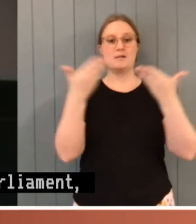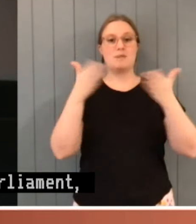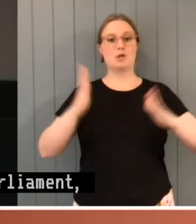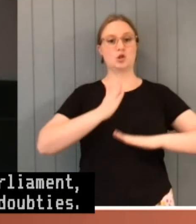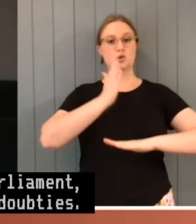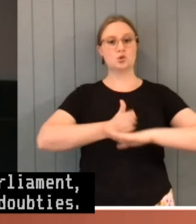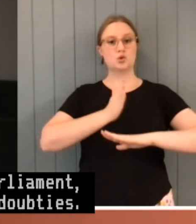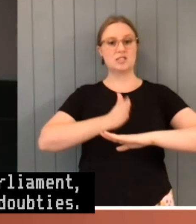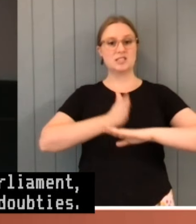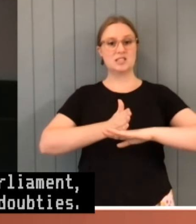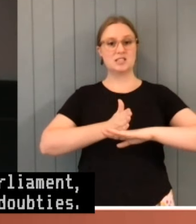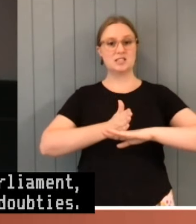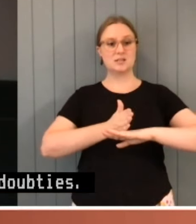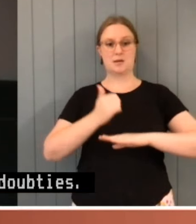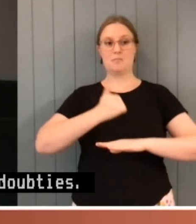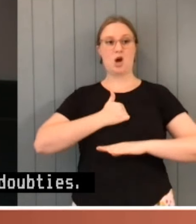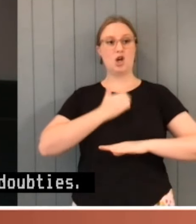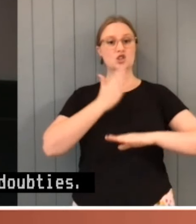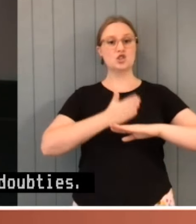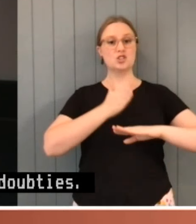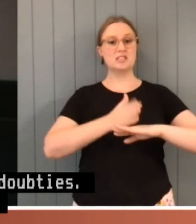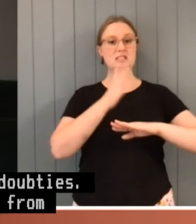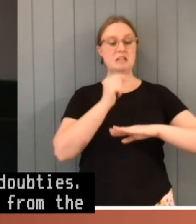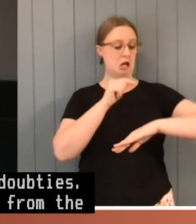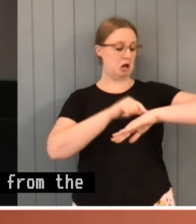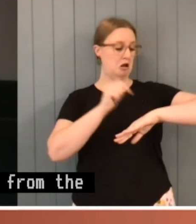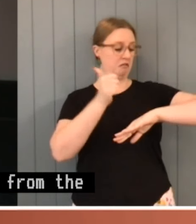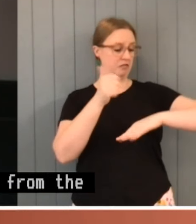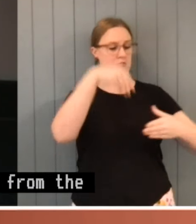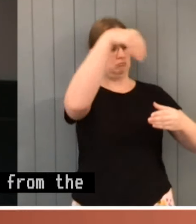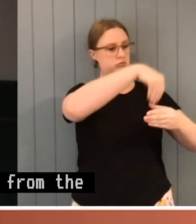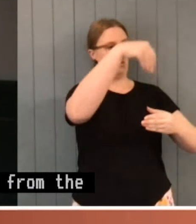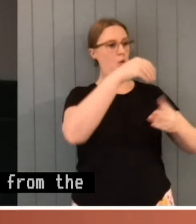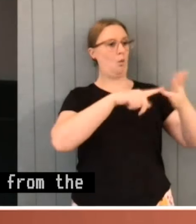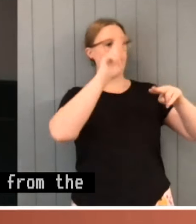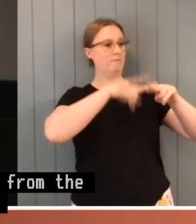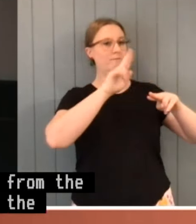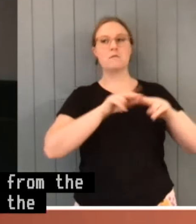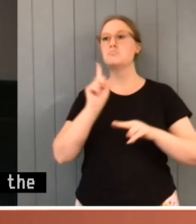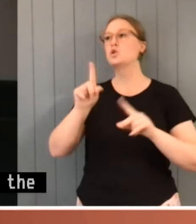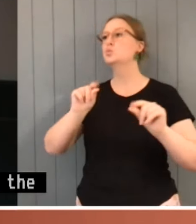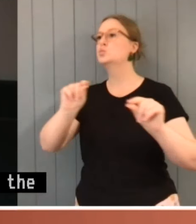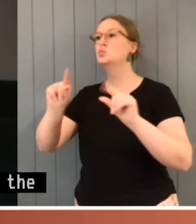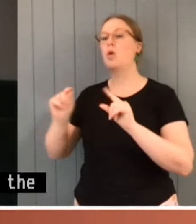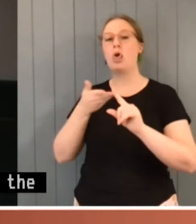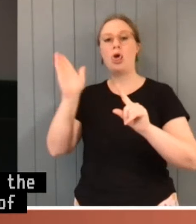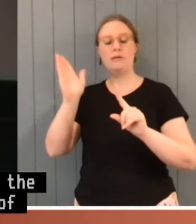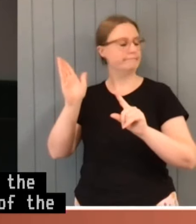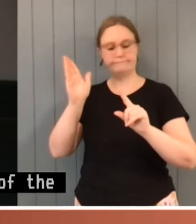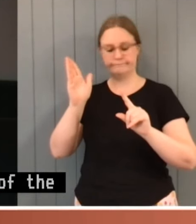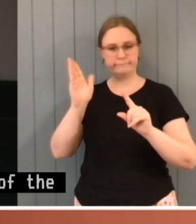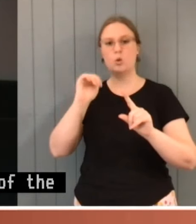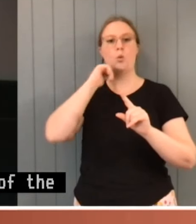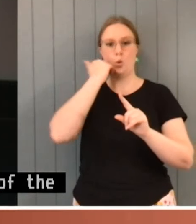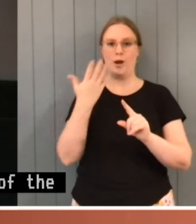He cannot retain the honour and divest himself of the duties. One of the duties is that of watching on behalf of the